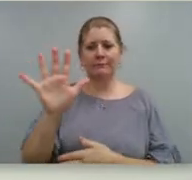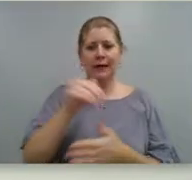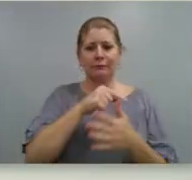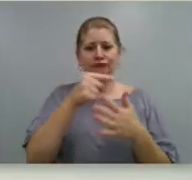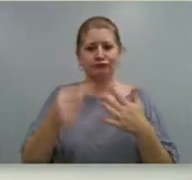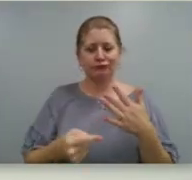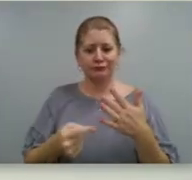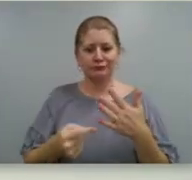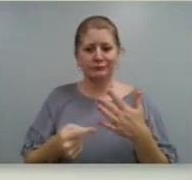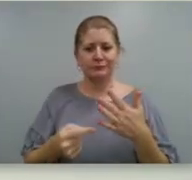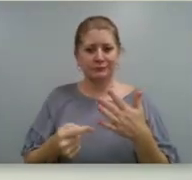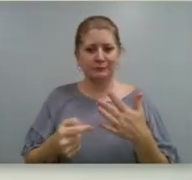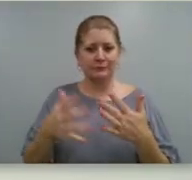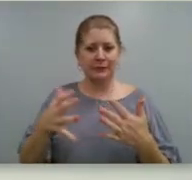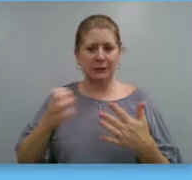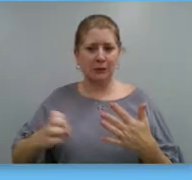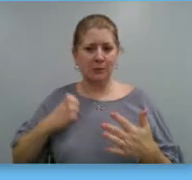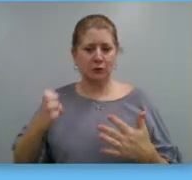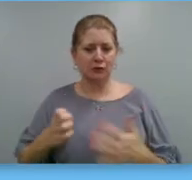emotions.